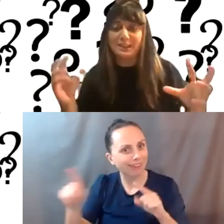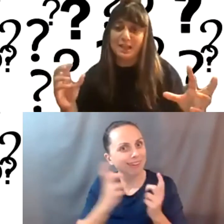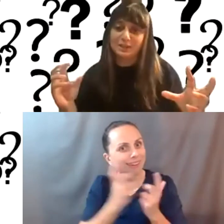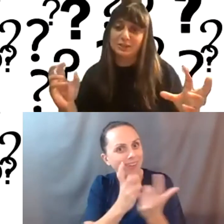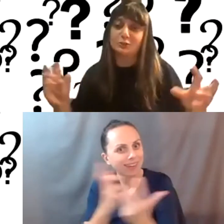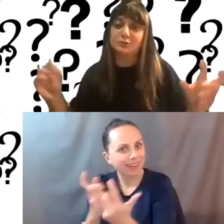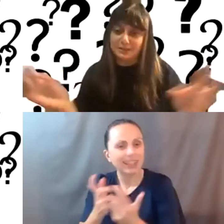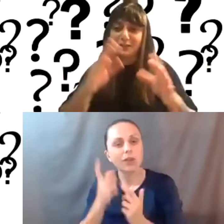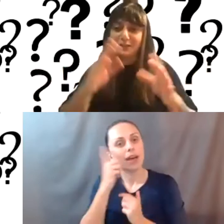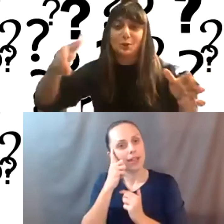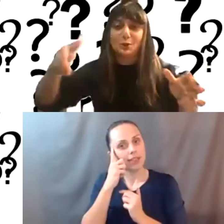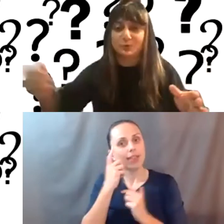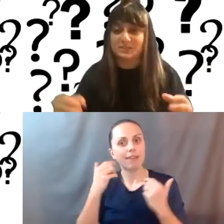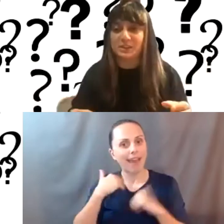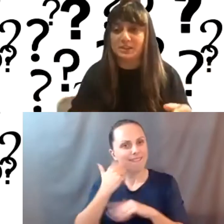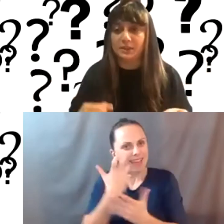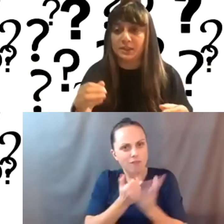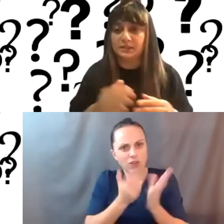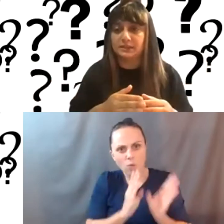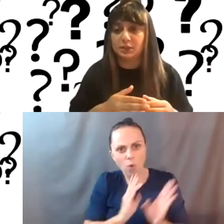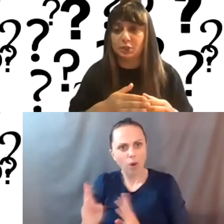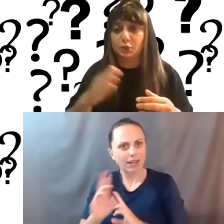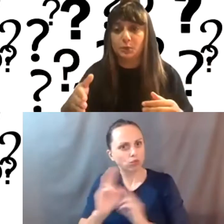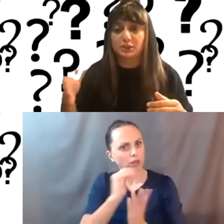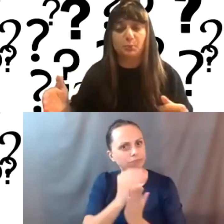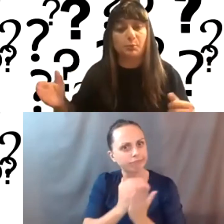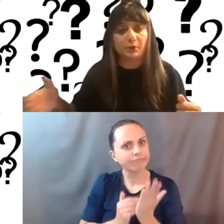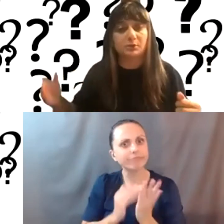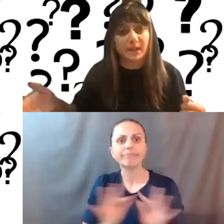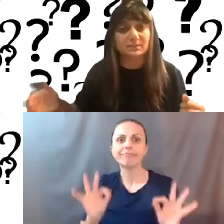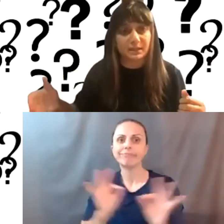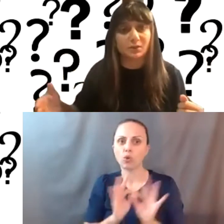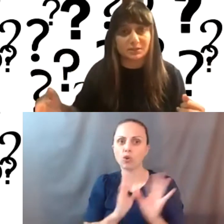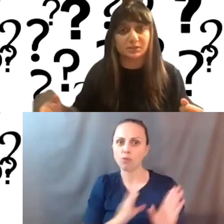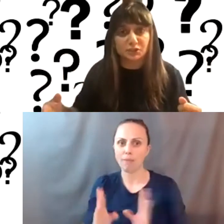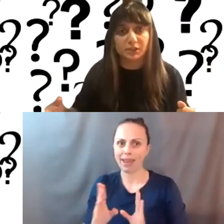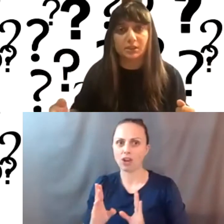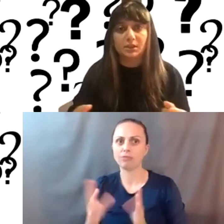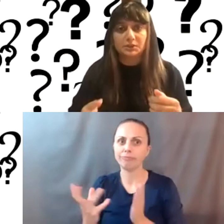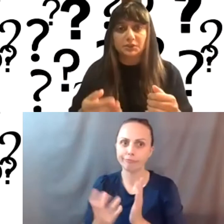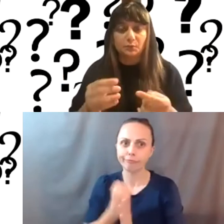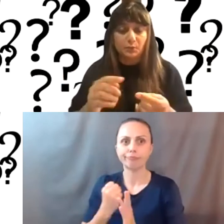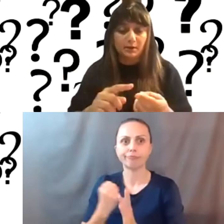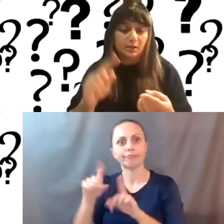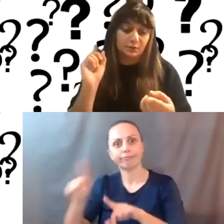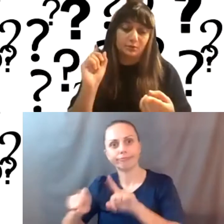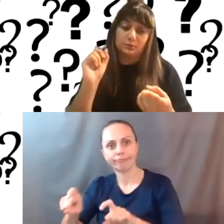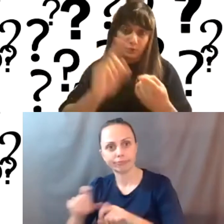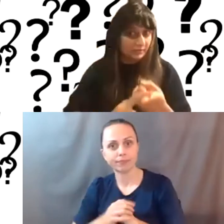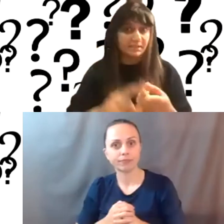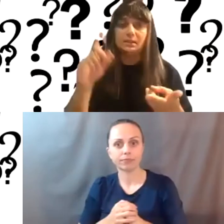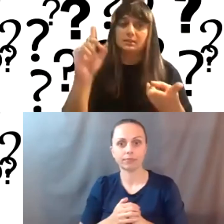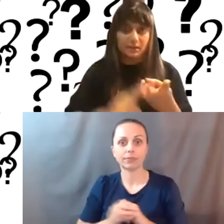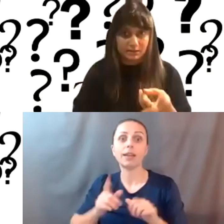the bat, think having your ducks in a row, so to speak, I think is a good way to prepare, to maximize the consultation. So right off. So